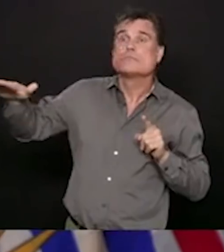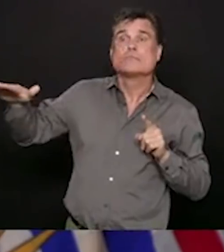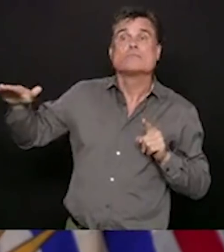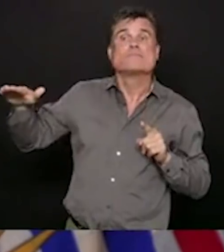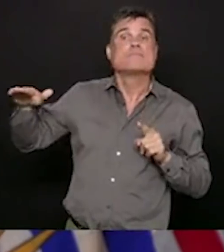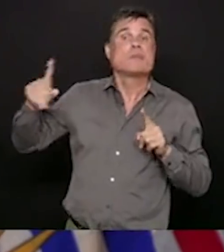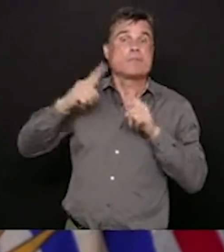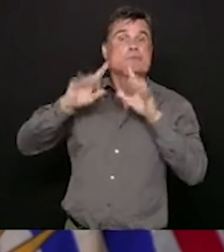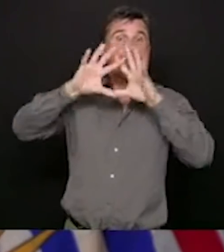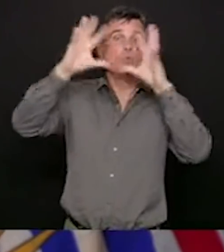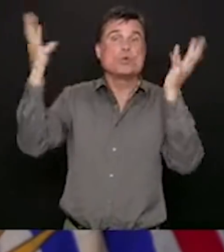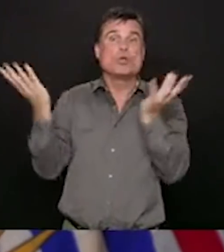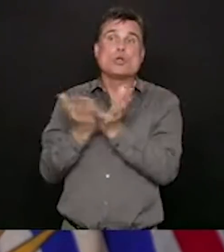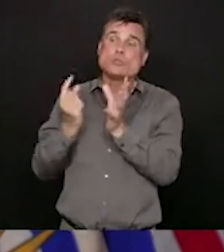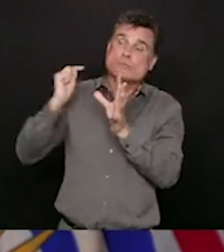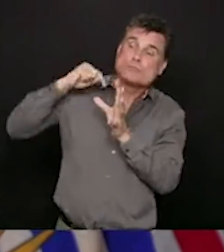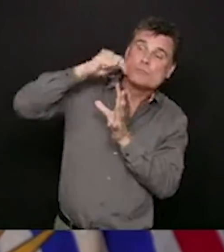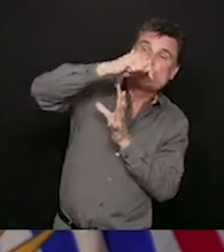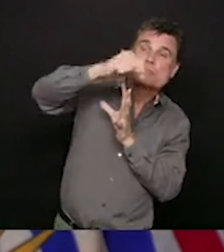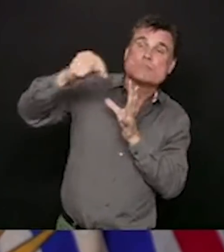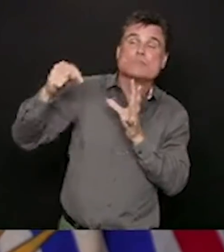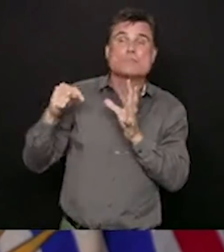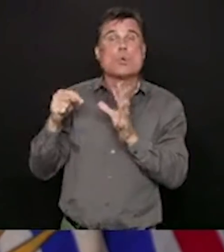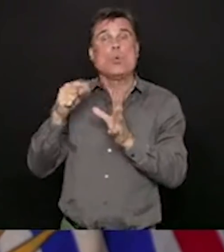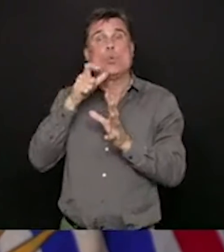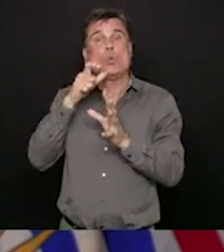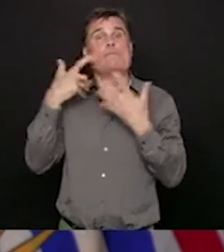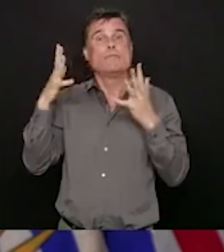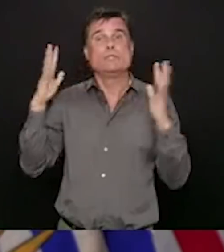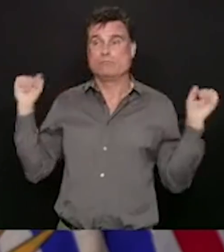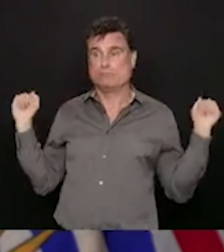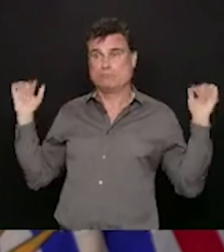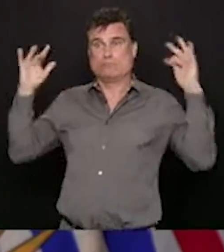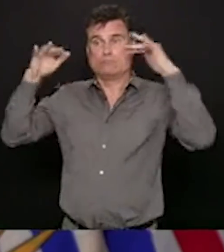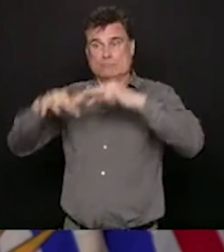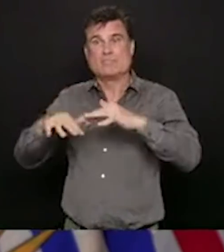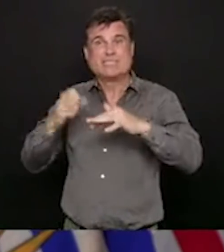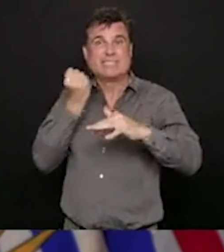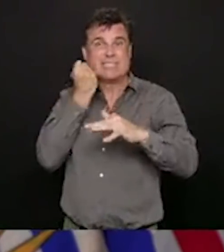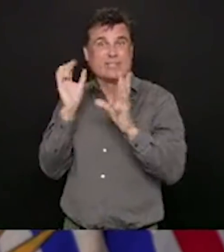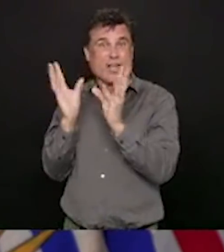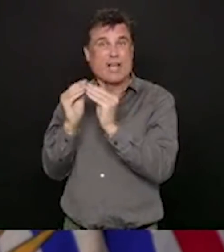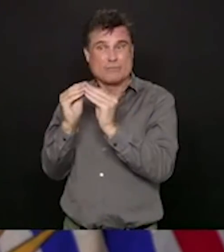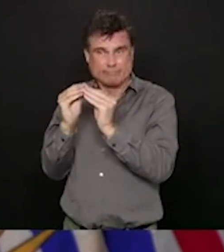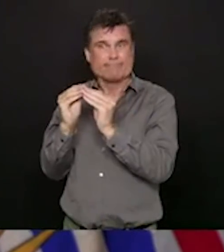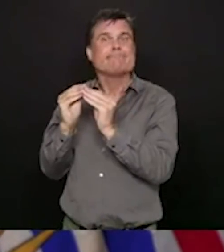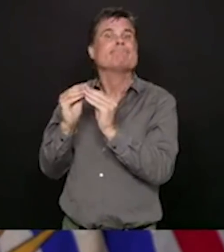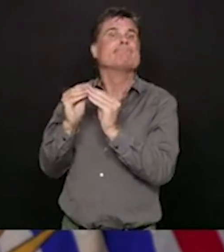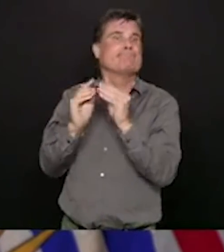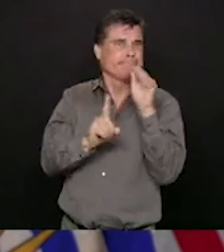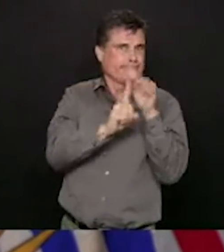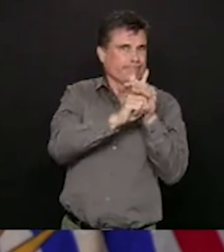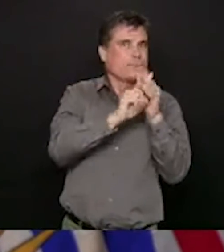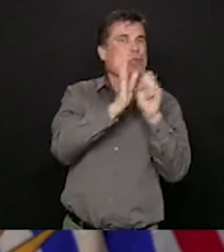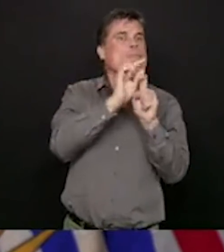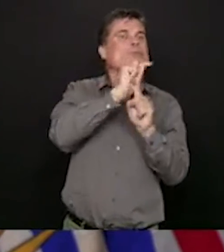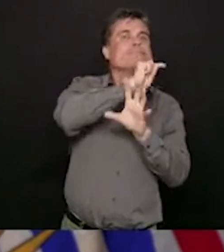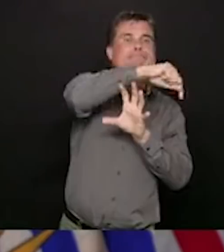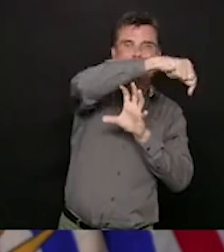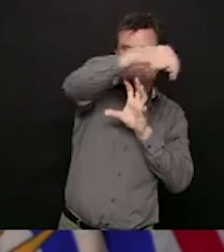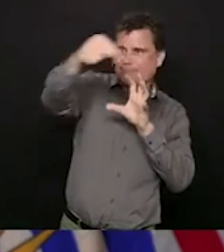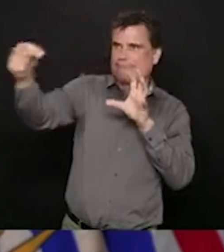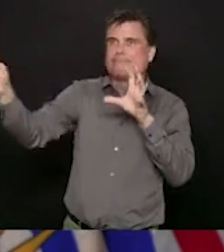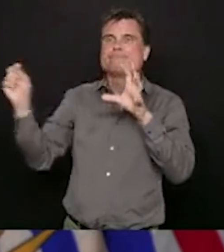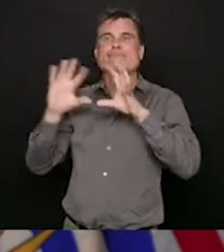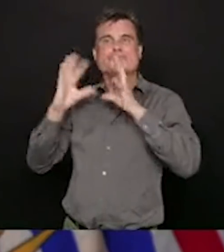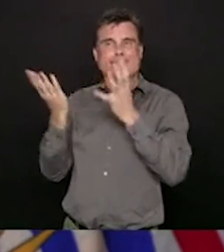one, but probably several people who had COVID-19, most of them probably not recognizing it during the time